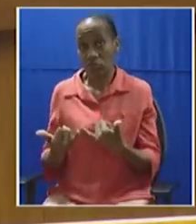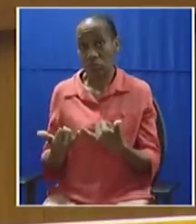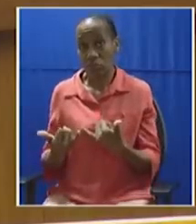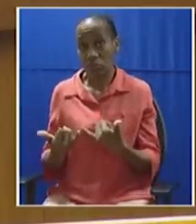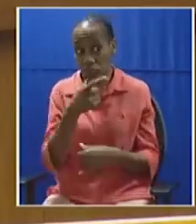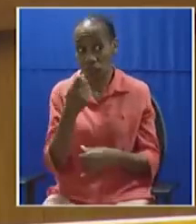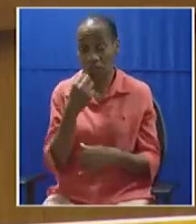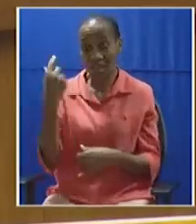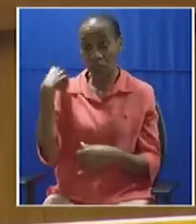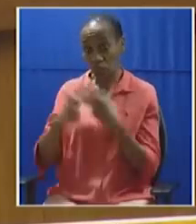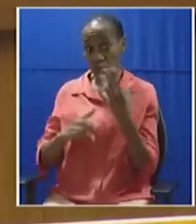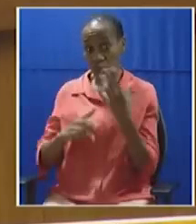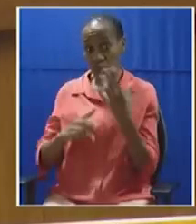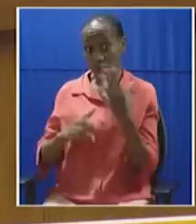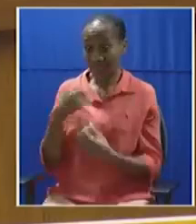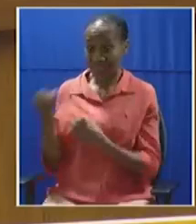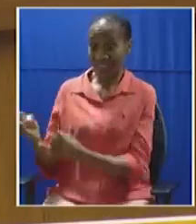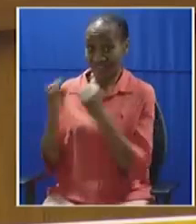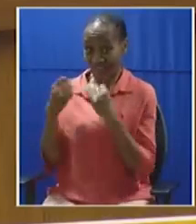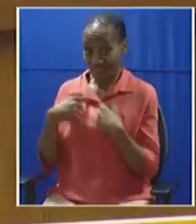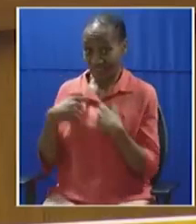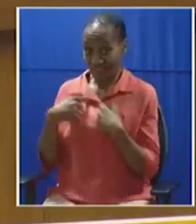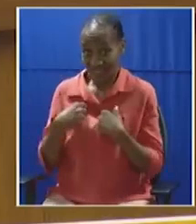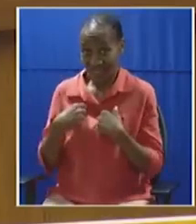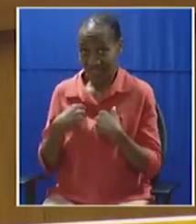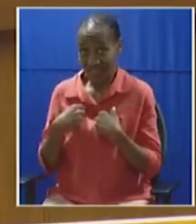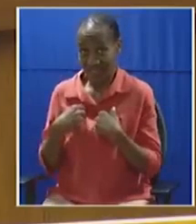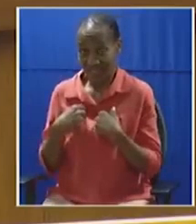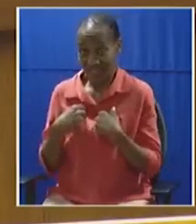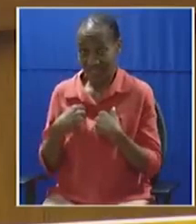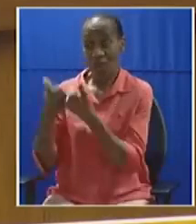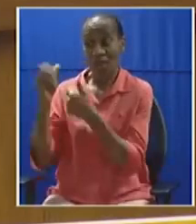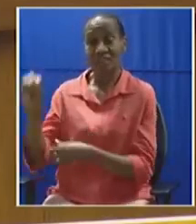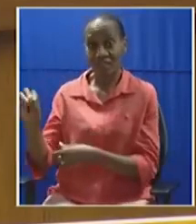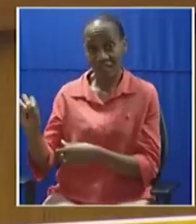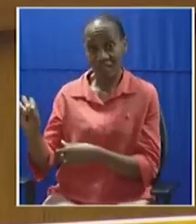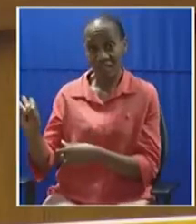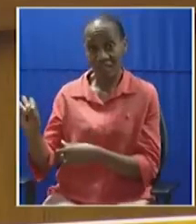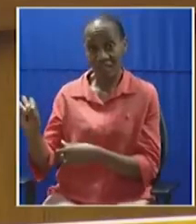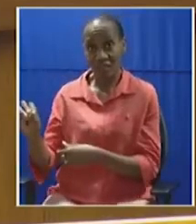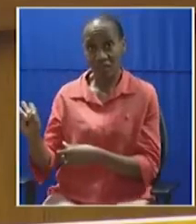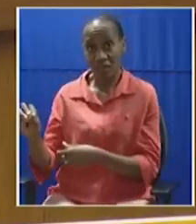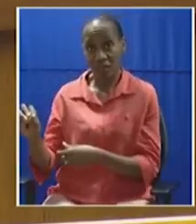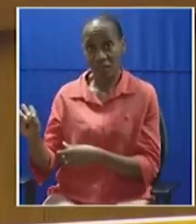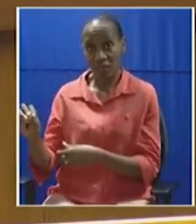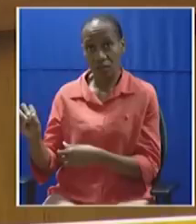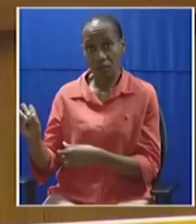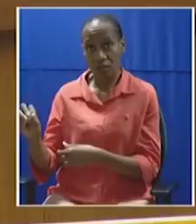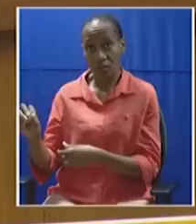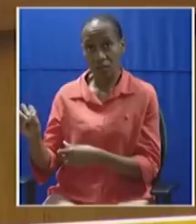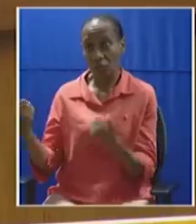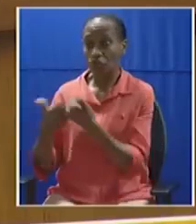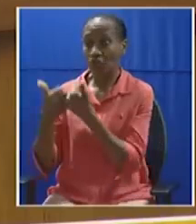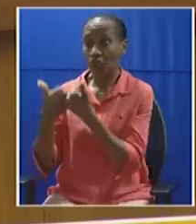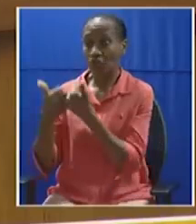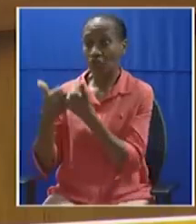me last week. We had to respond to that challenge. Your invitation last week was late. The challenge we